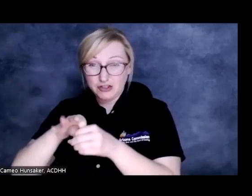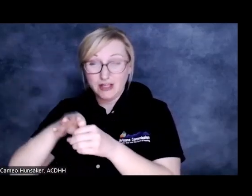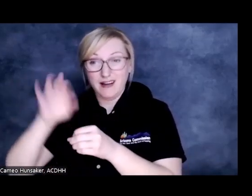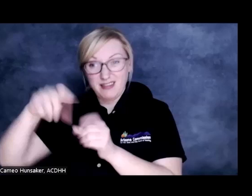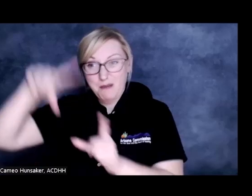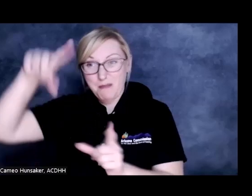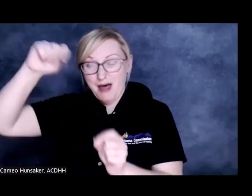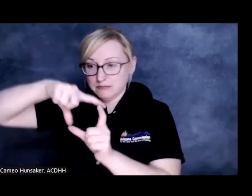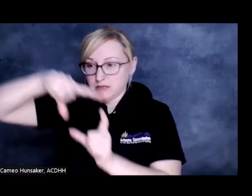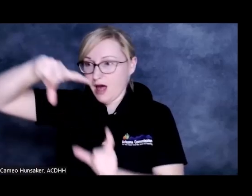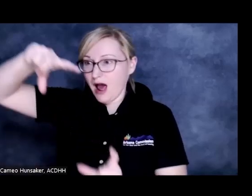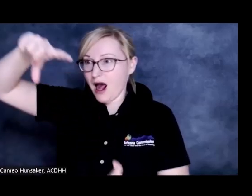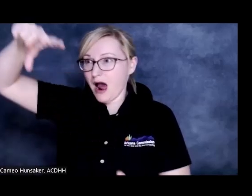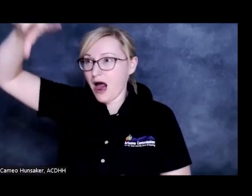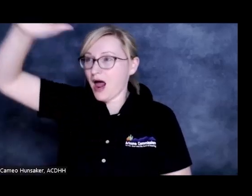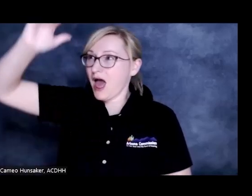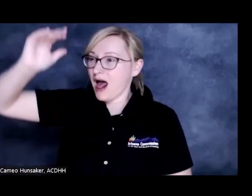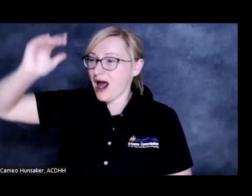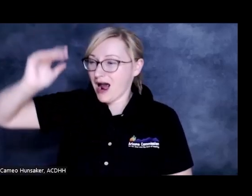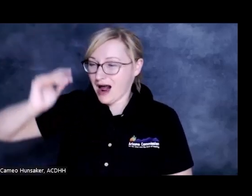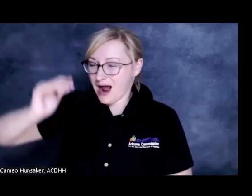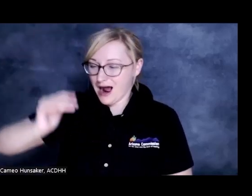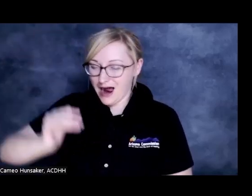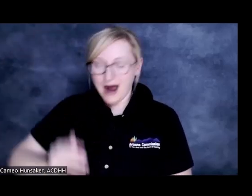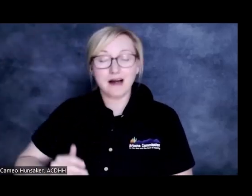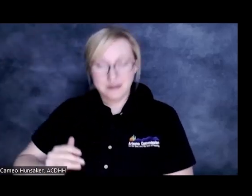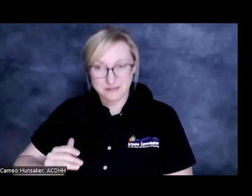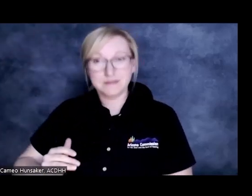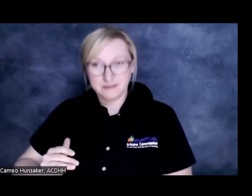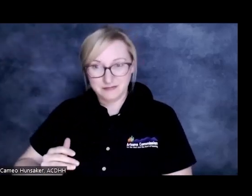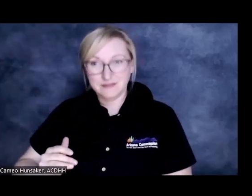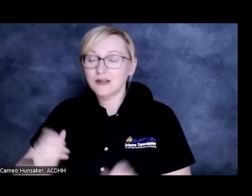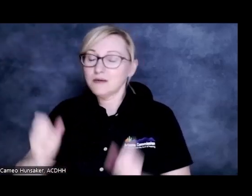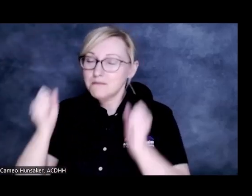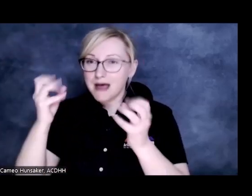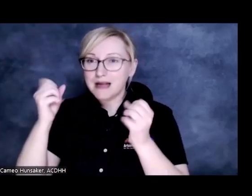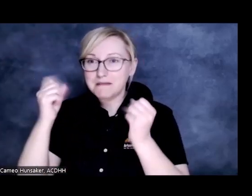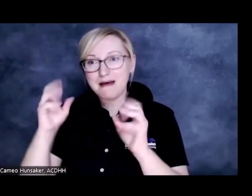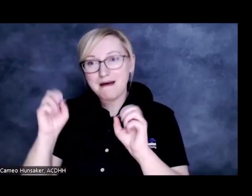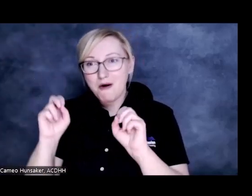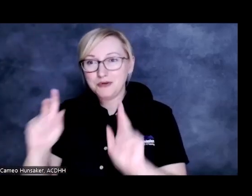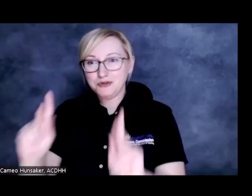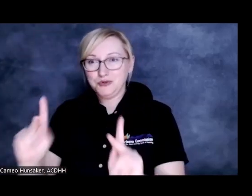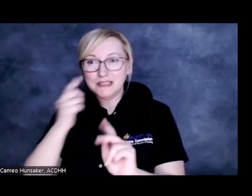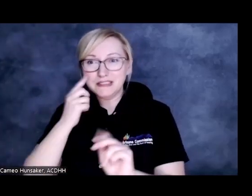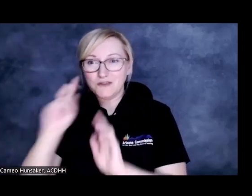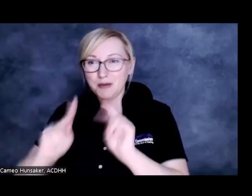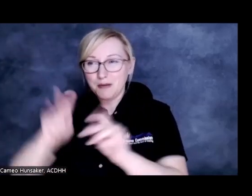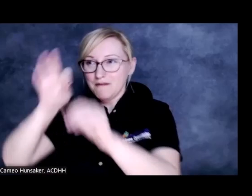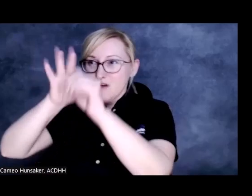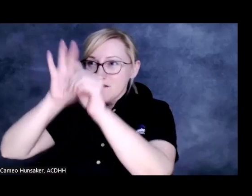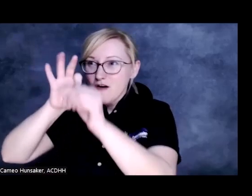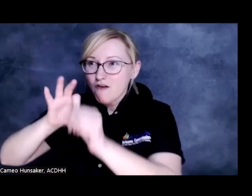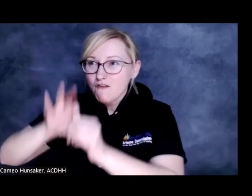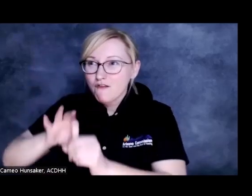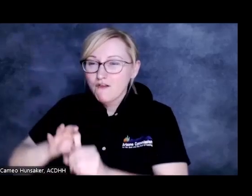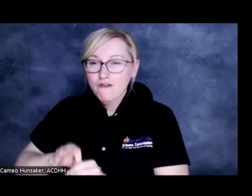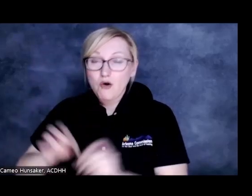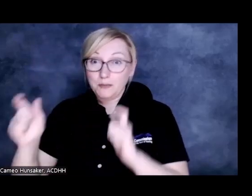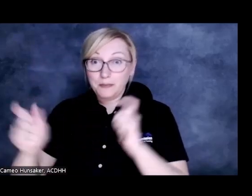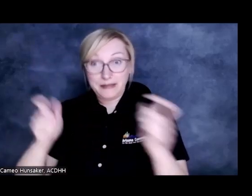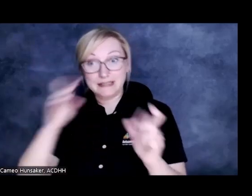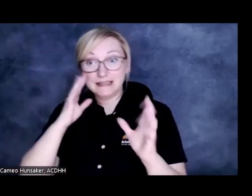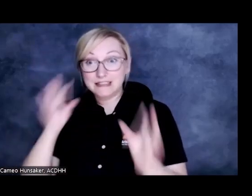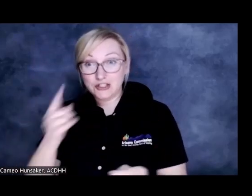all of those judges and justices on your ballot, too, that are up for retention. So, again, a lot of opportunities and a lot of